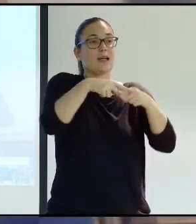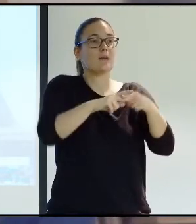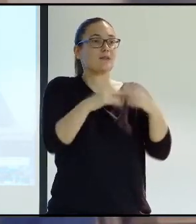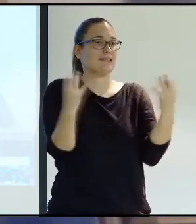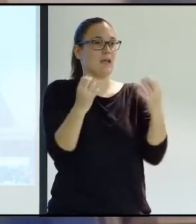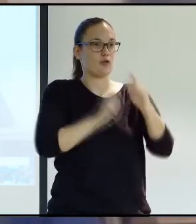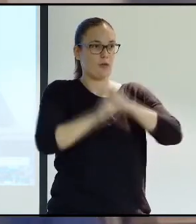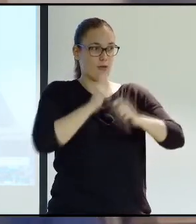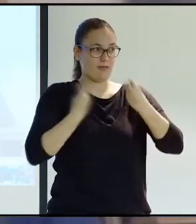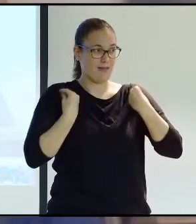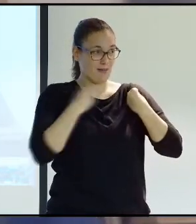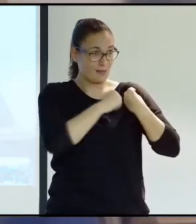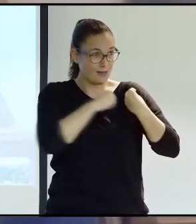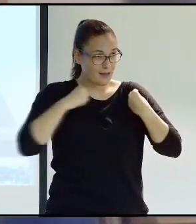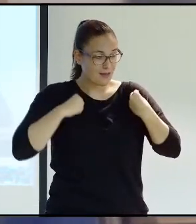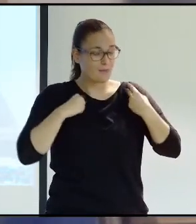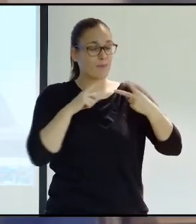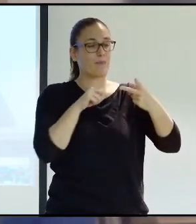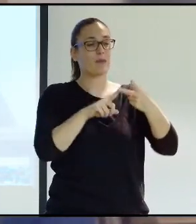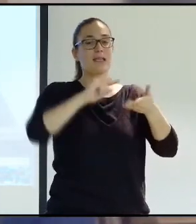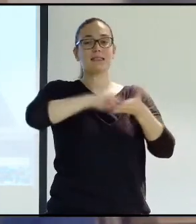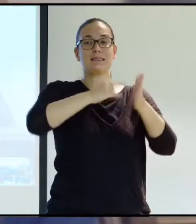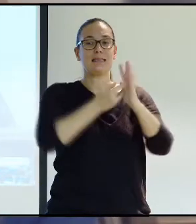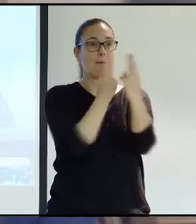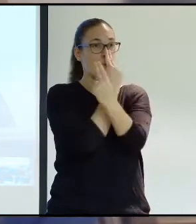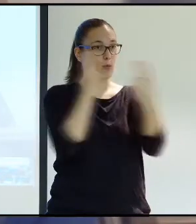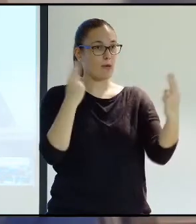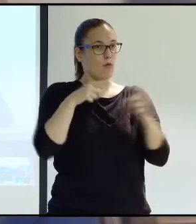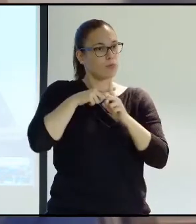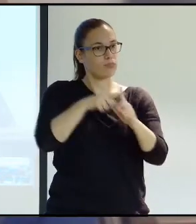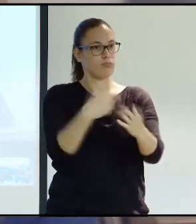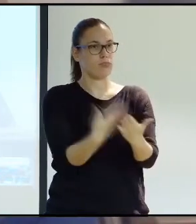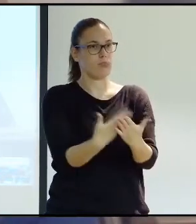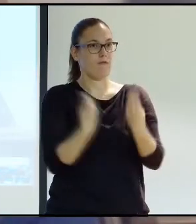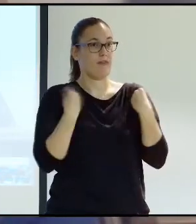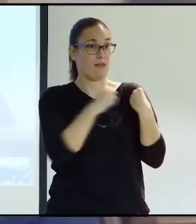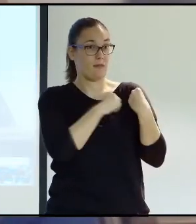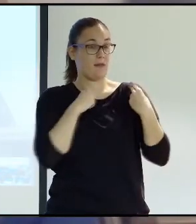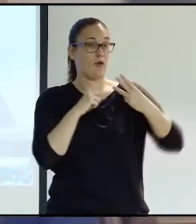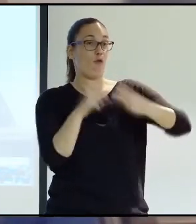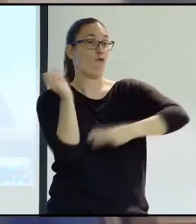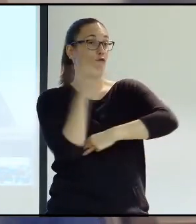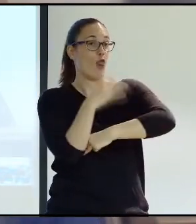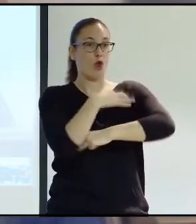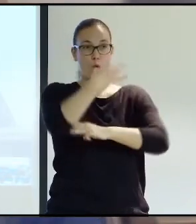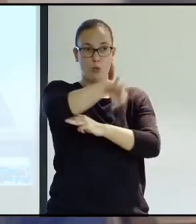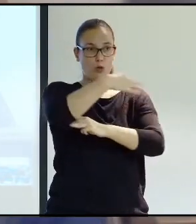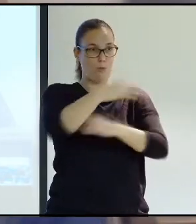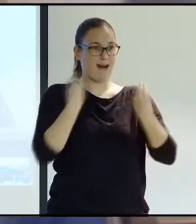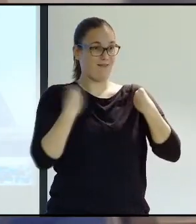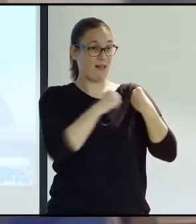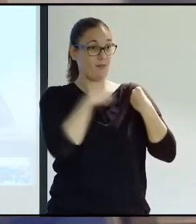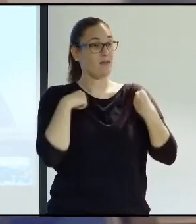policies. And we're talking about creating a public system which promotes independent